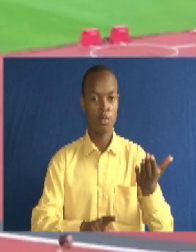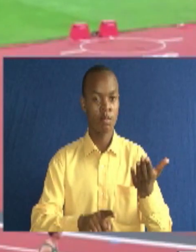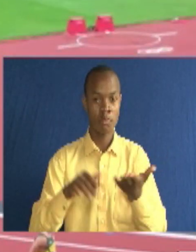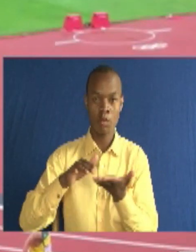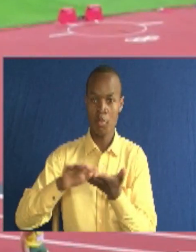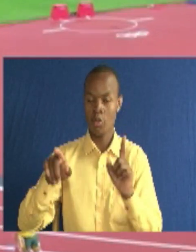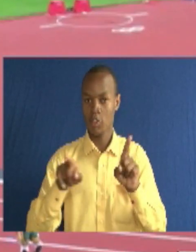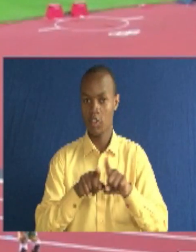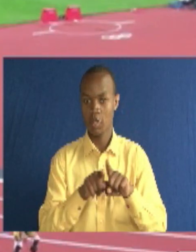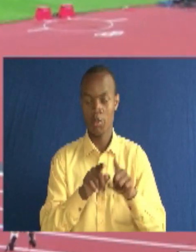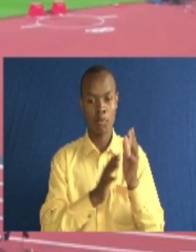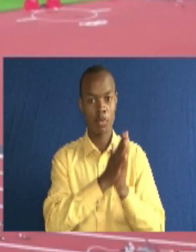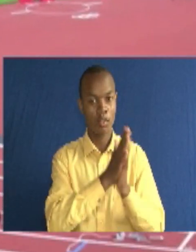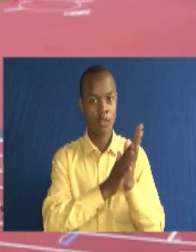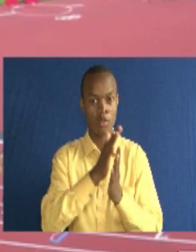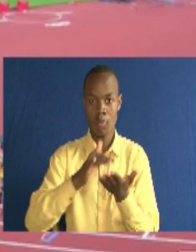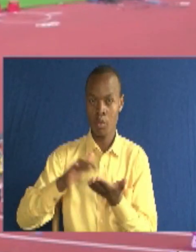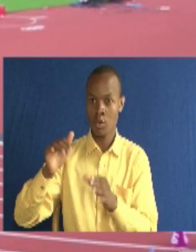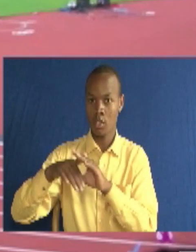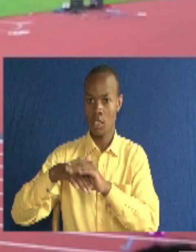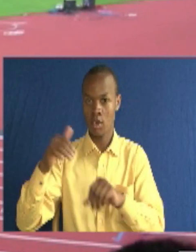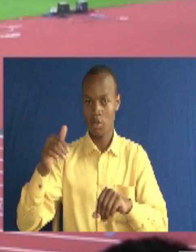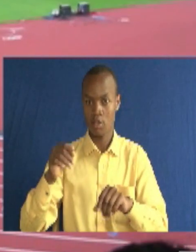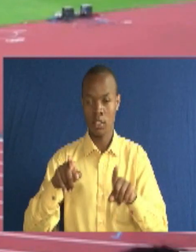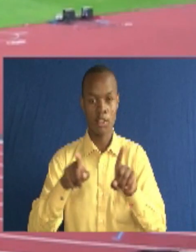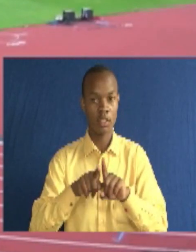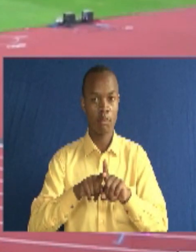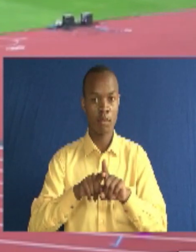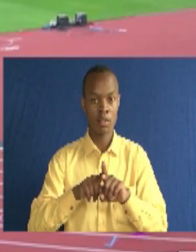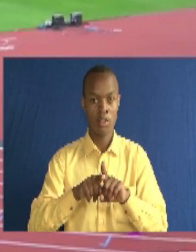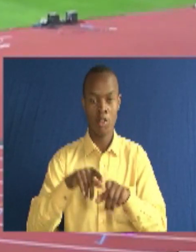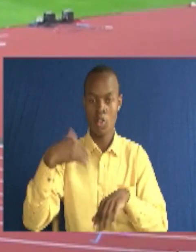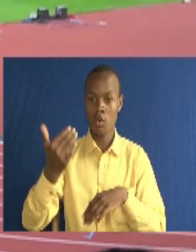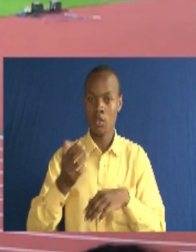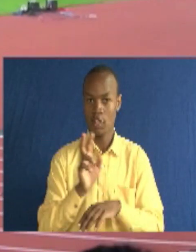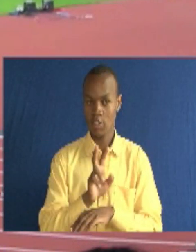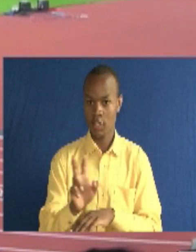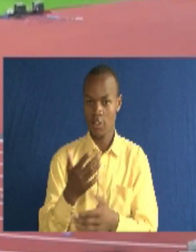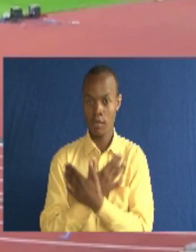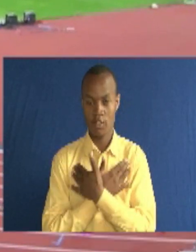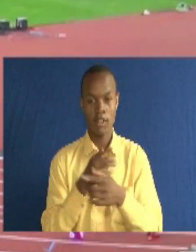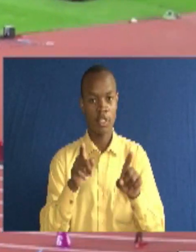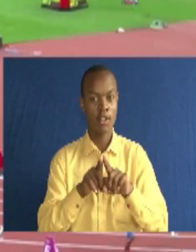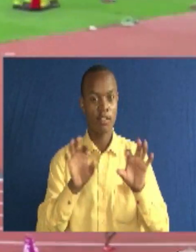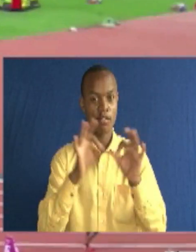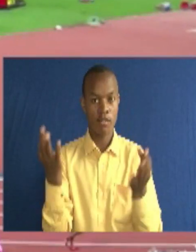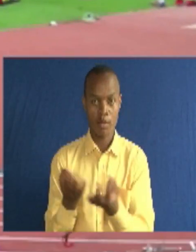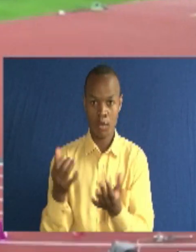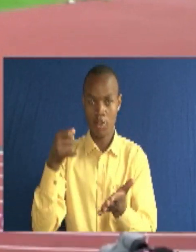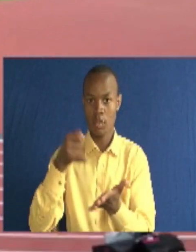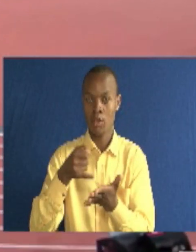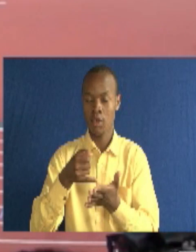like a marathon than a spirit, walked out of the tunnel, looked into the stands, saw his friends and family there,